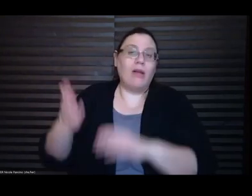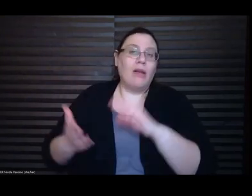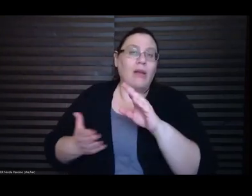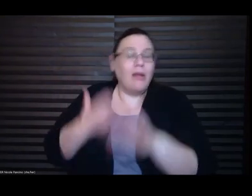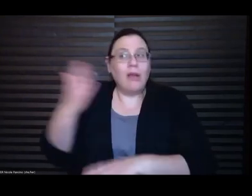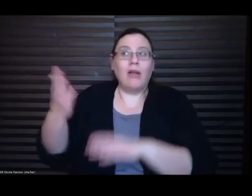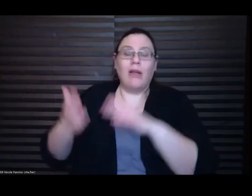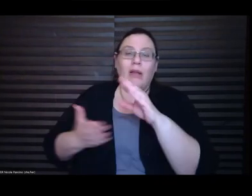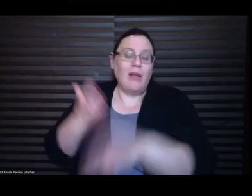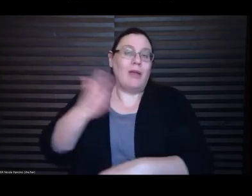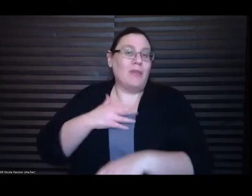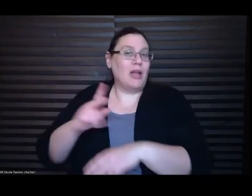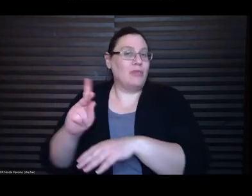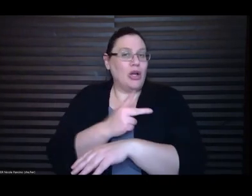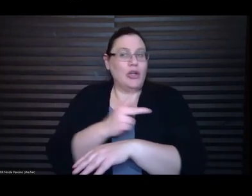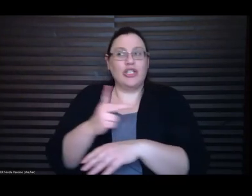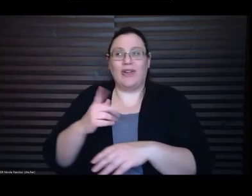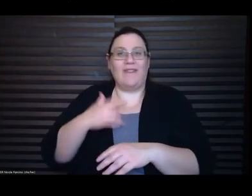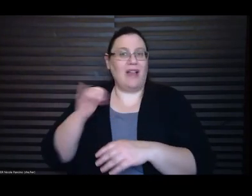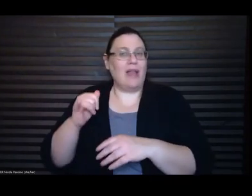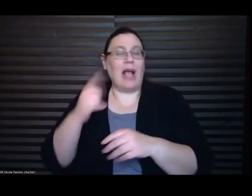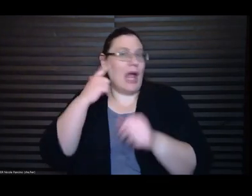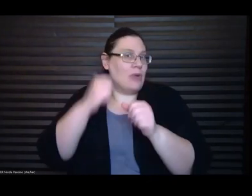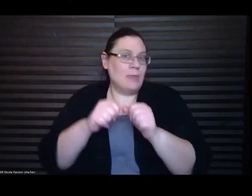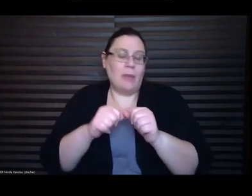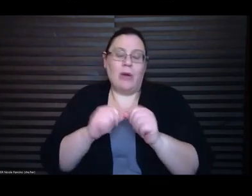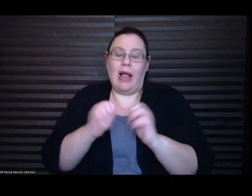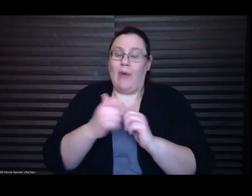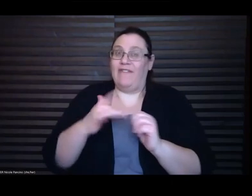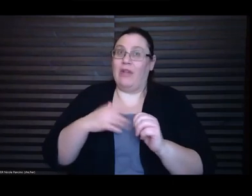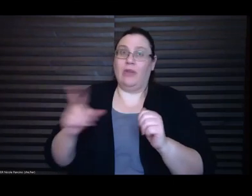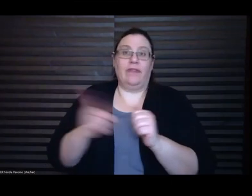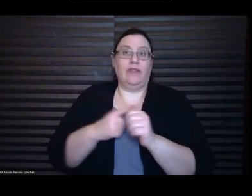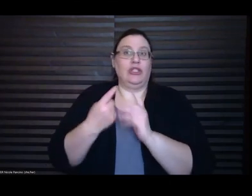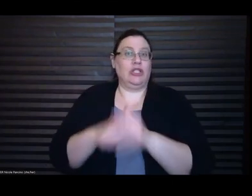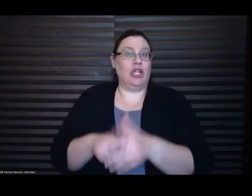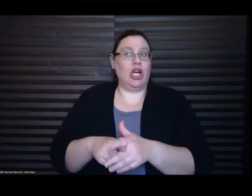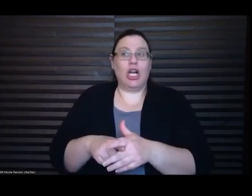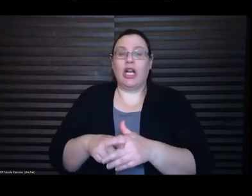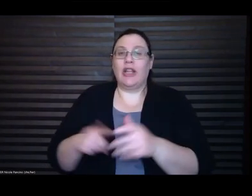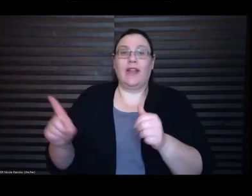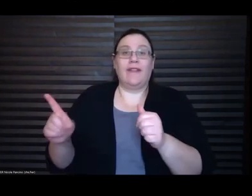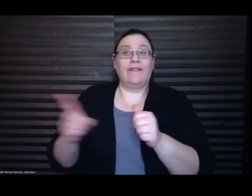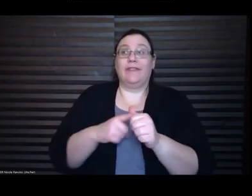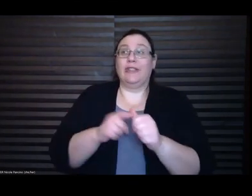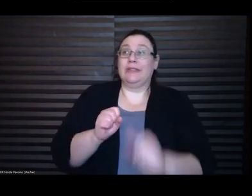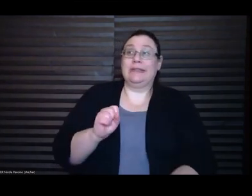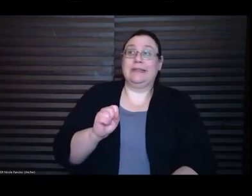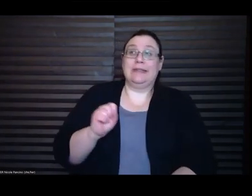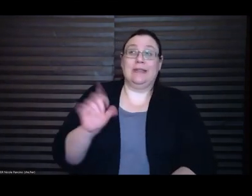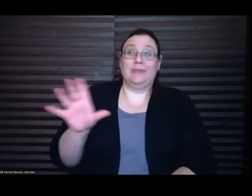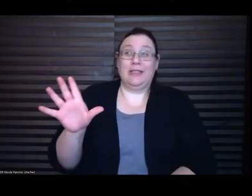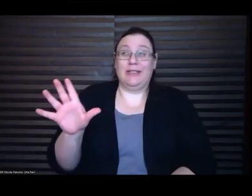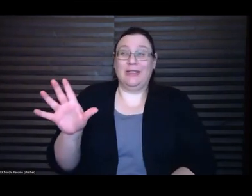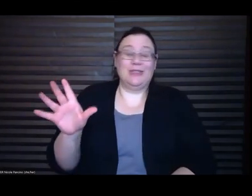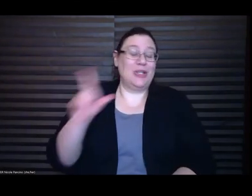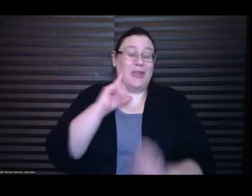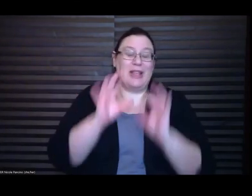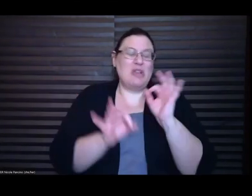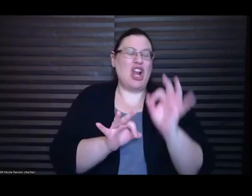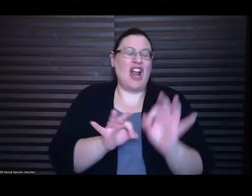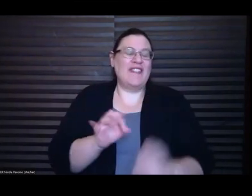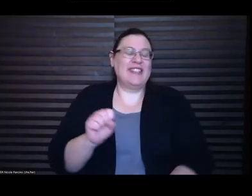beginning the first thing you submit you think is perfect and it will land somewhere and I